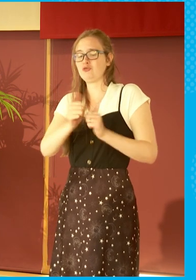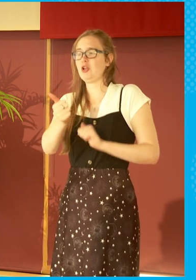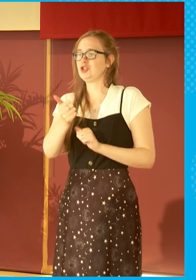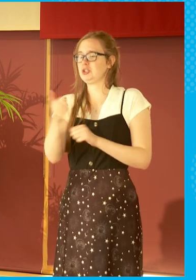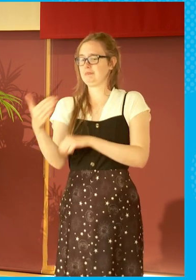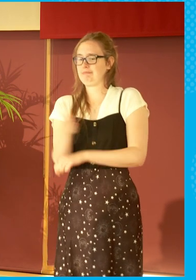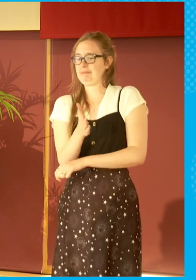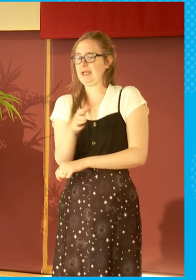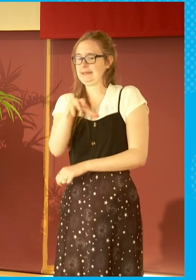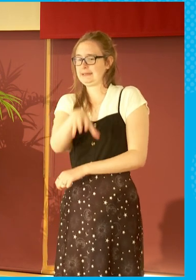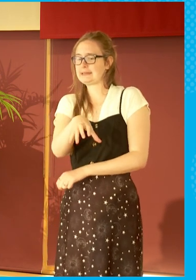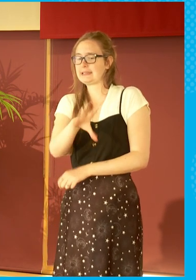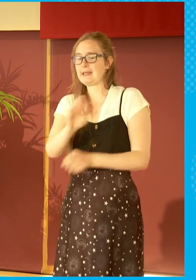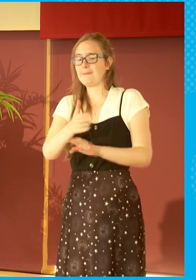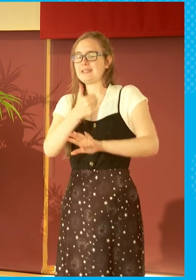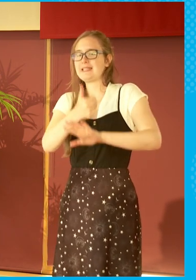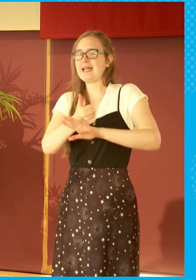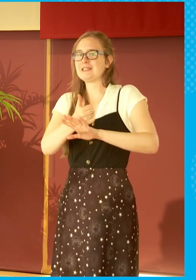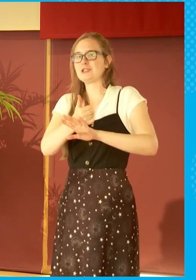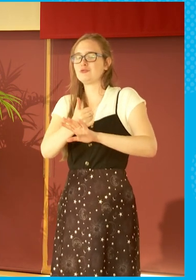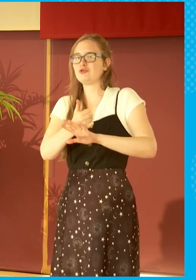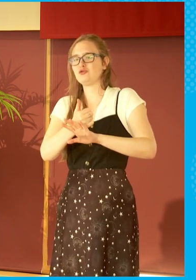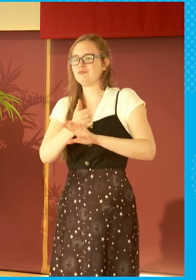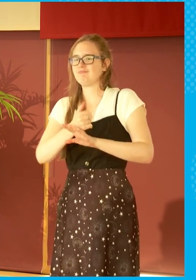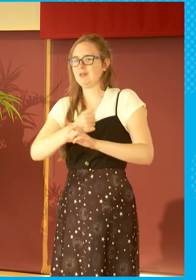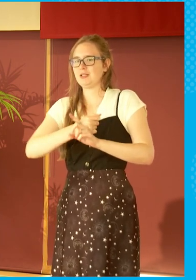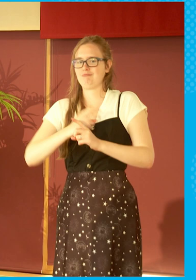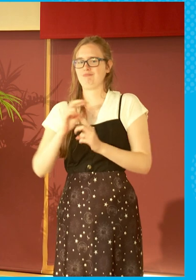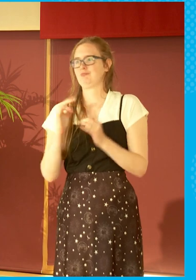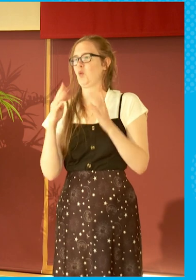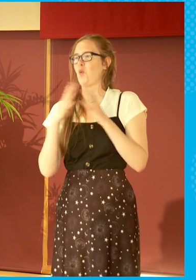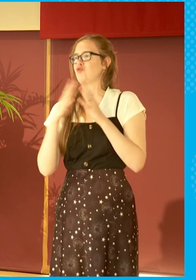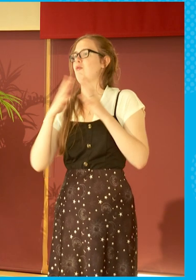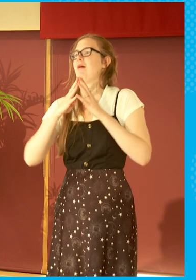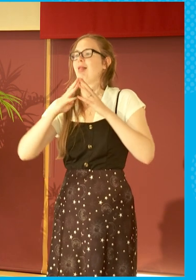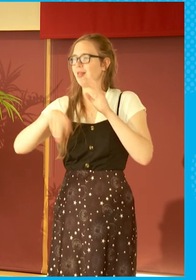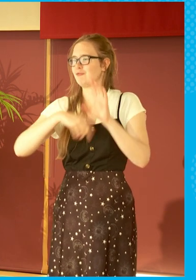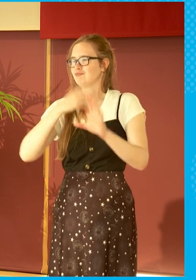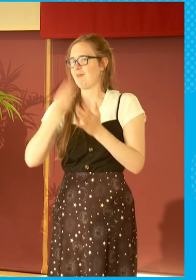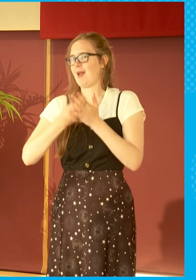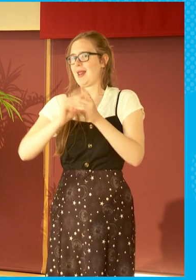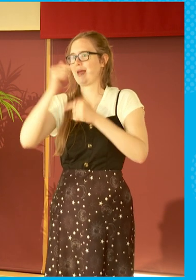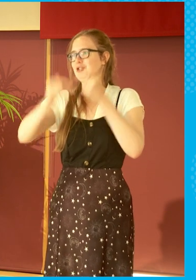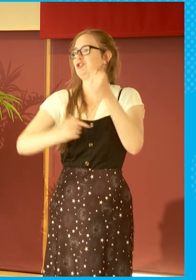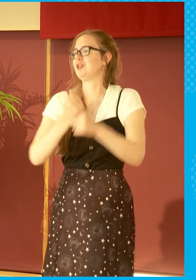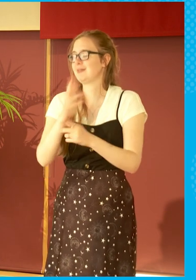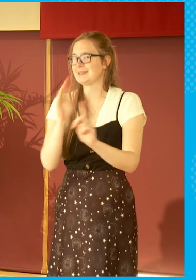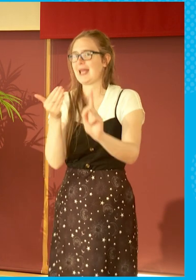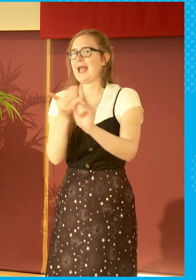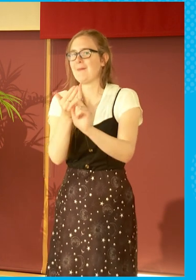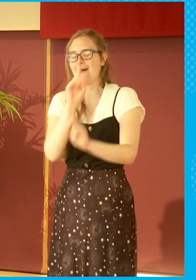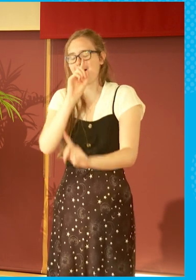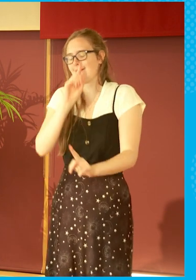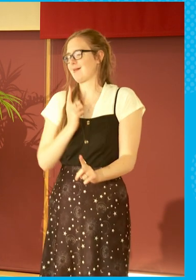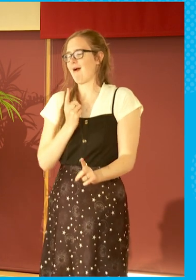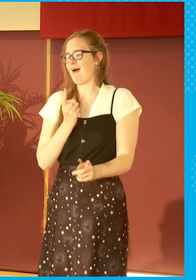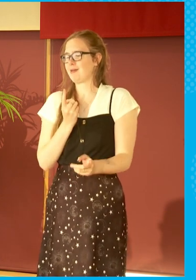company, which is set to quadruple revenues next year, can't be making